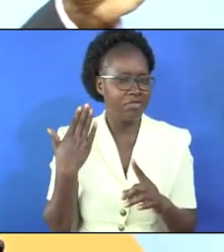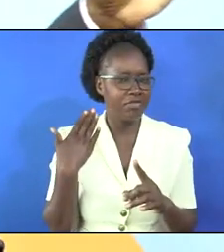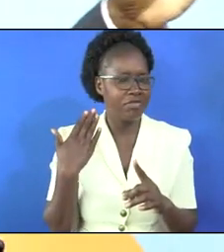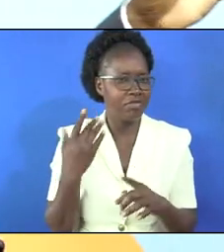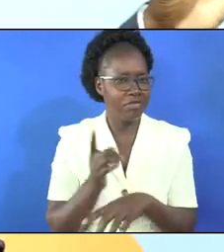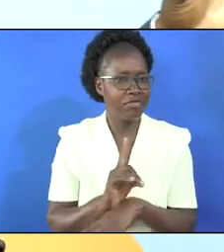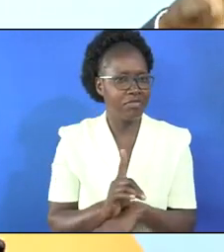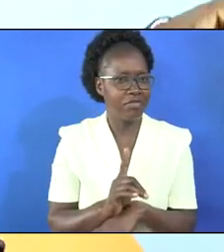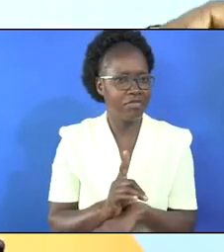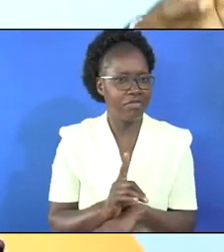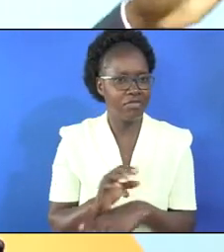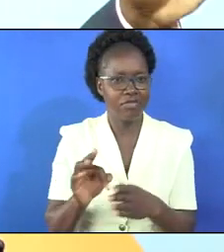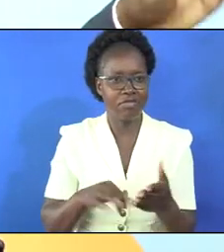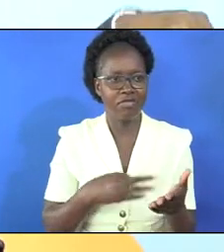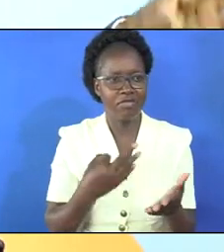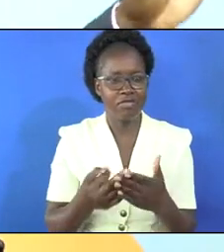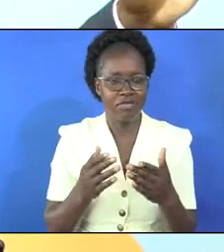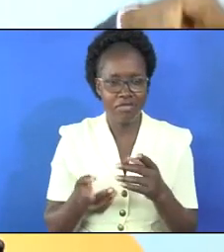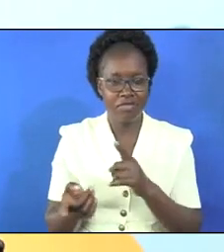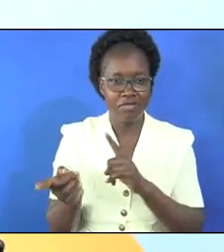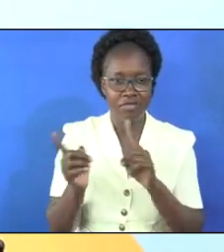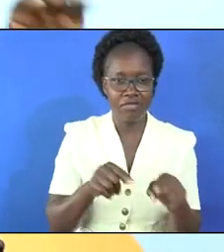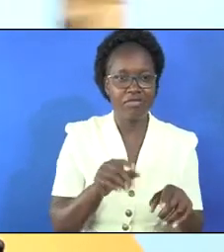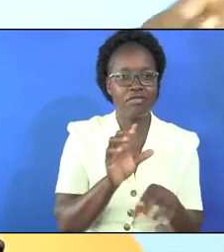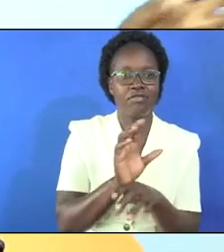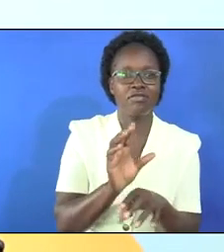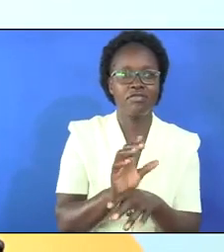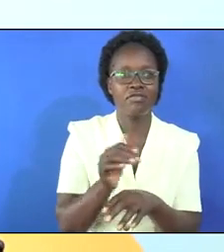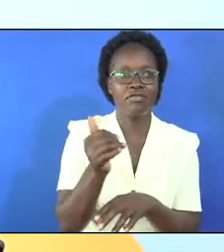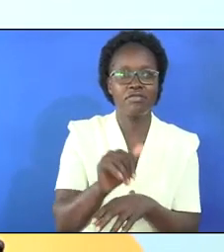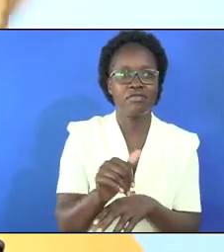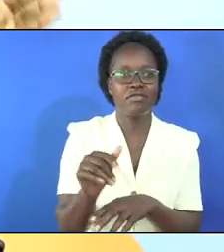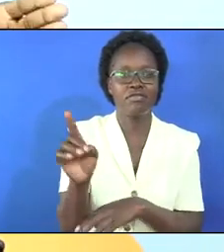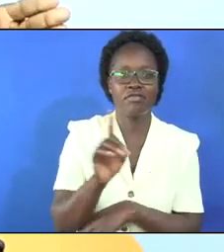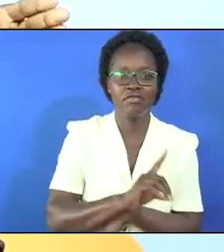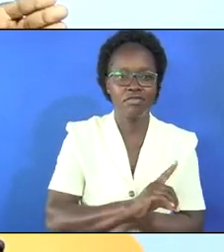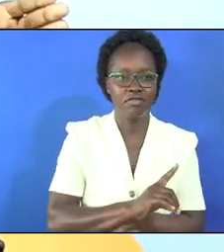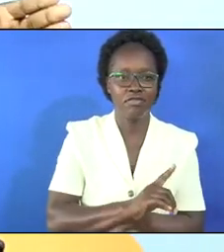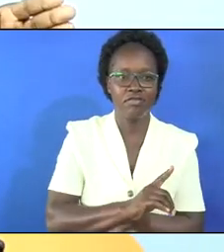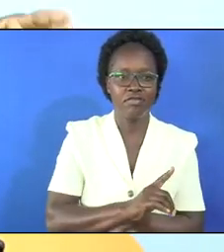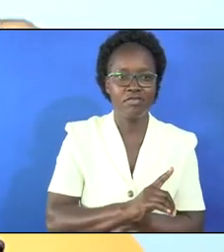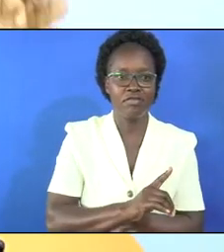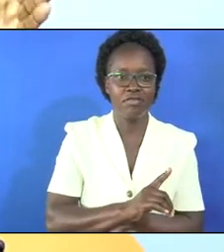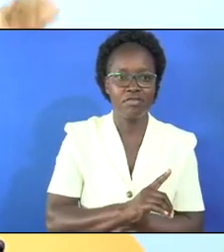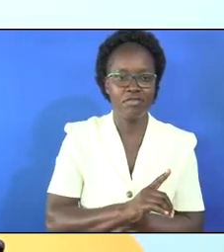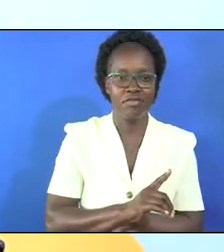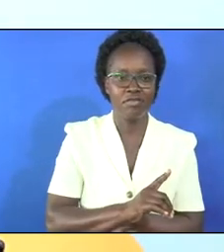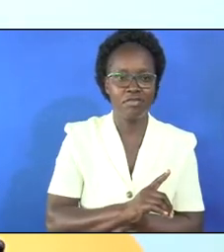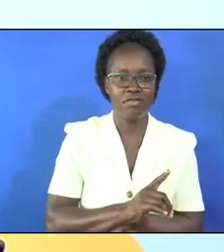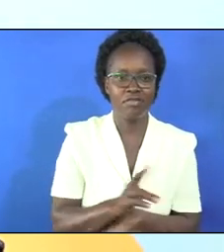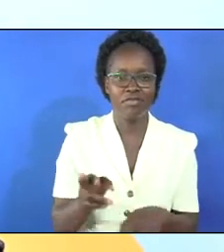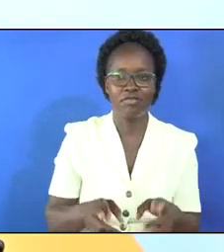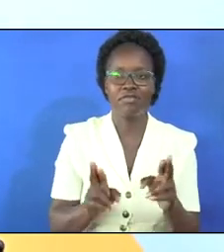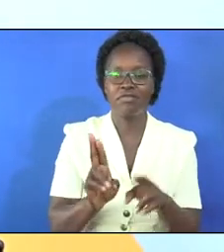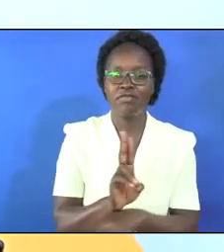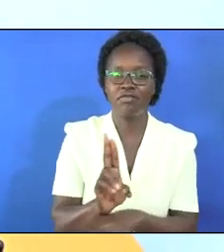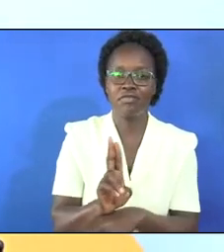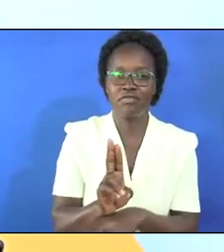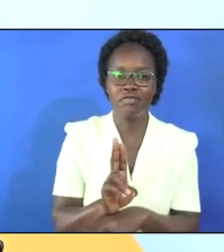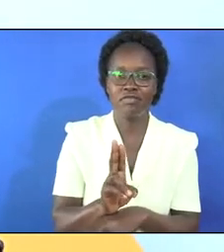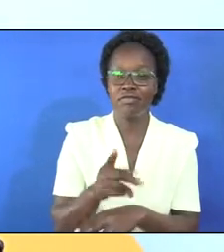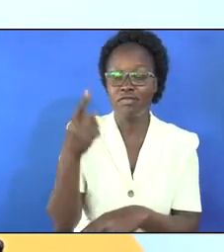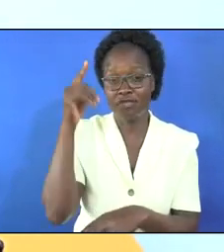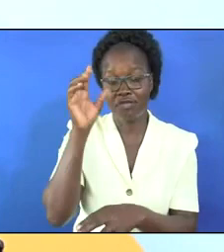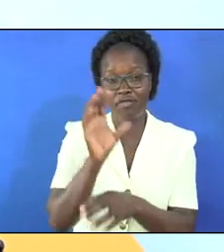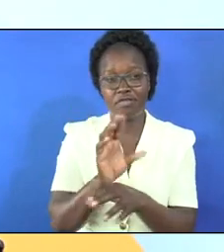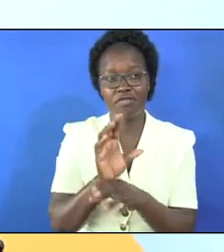when you fail to attend church in any particular day the route that you usually use